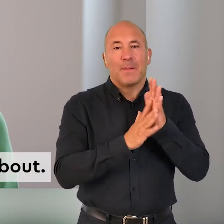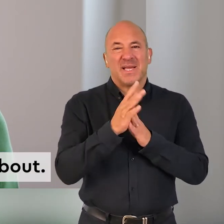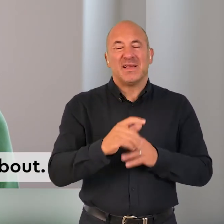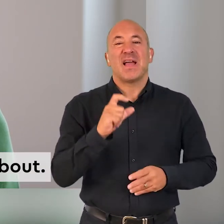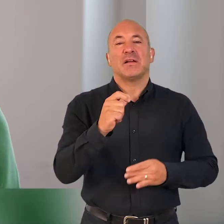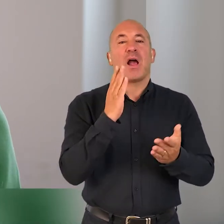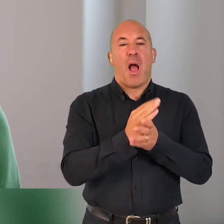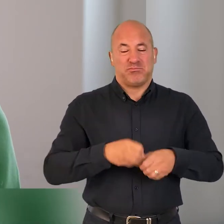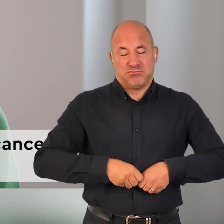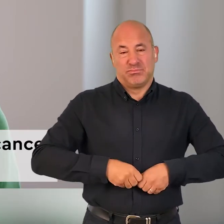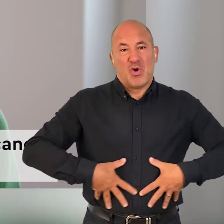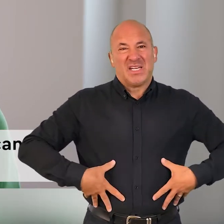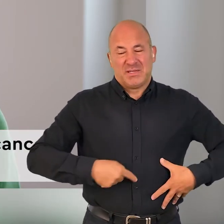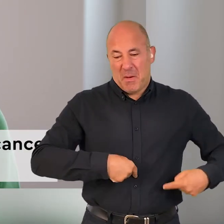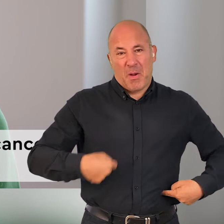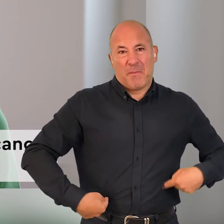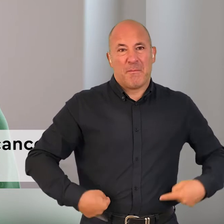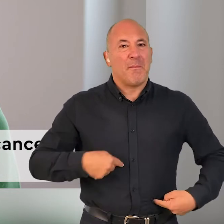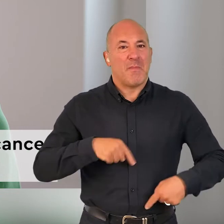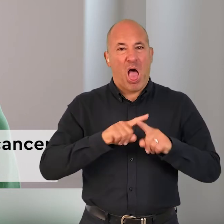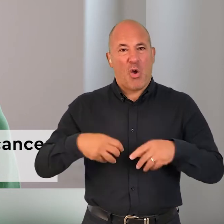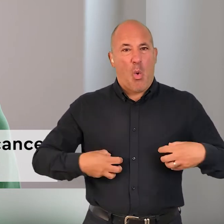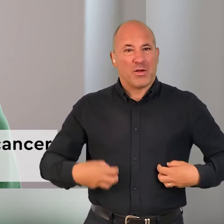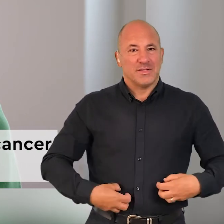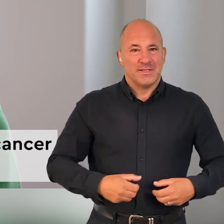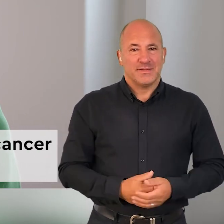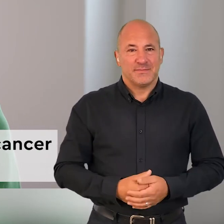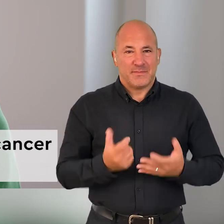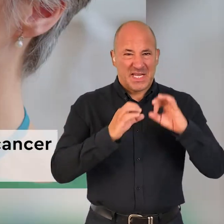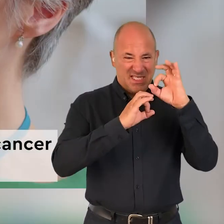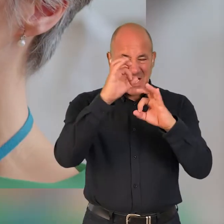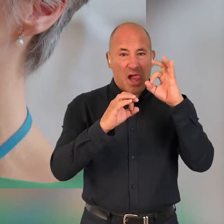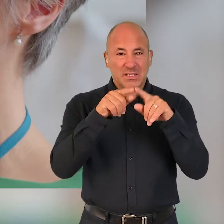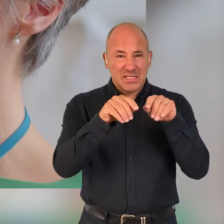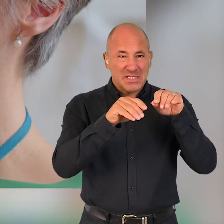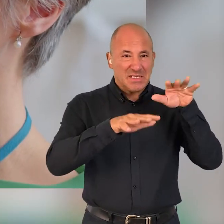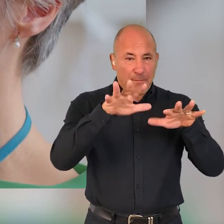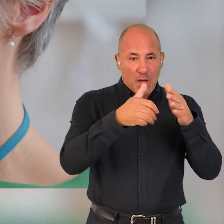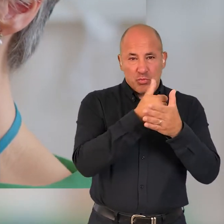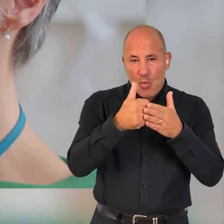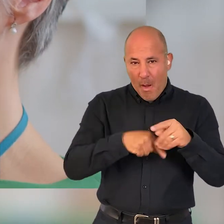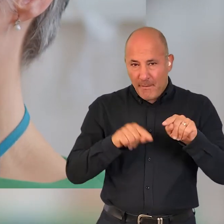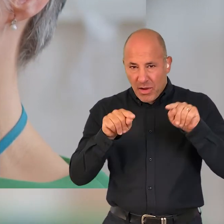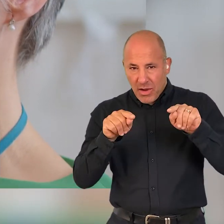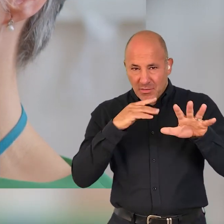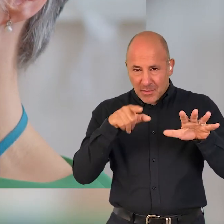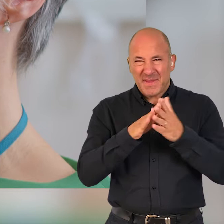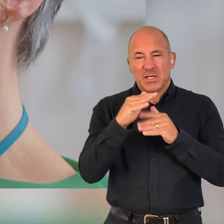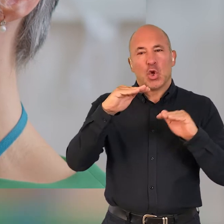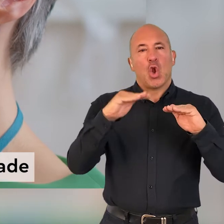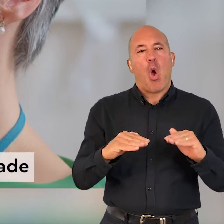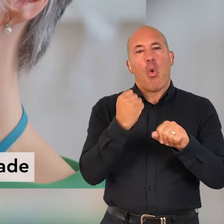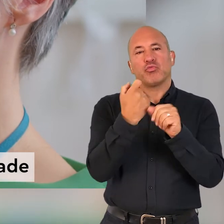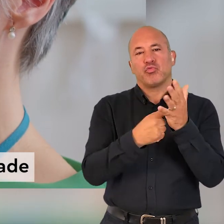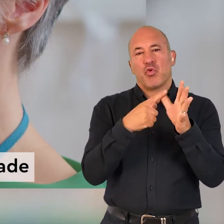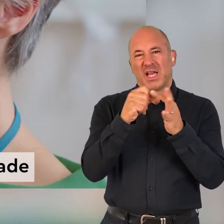roundabout and an advanced cancer is when the cancer has spread to other organs if the cells are relatively similar to the normal bowel we